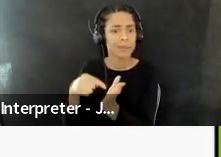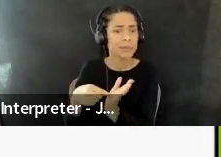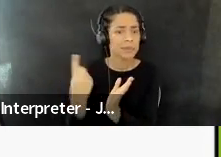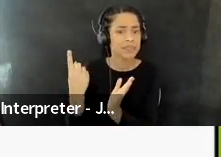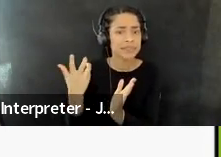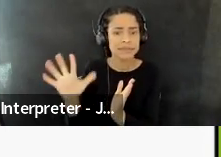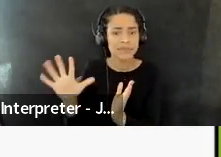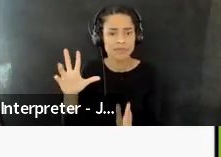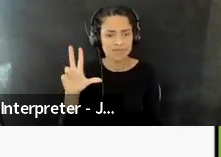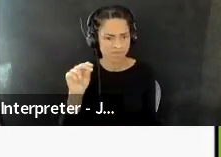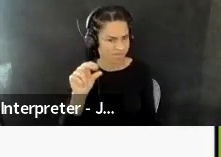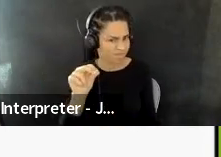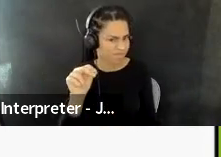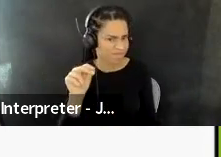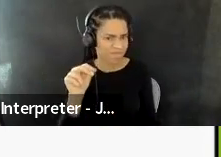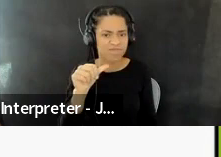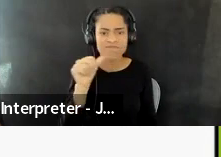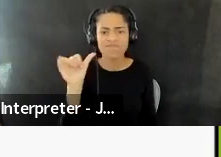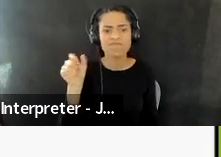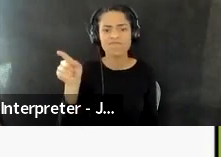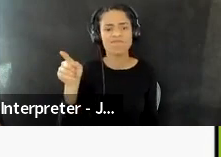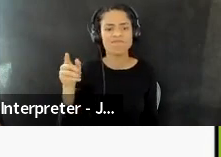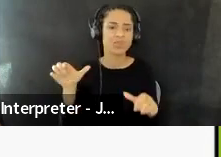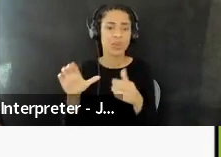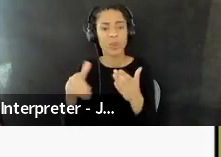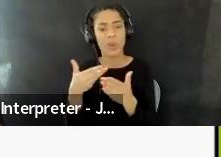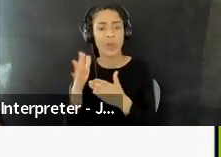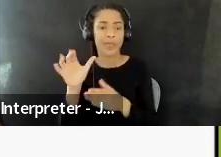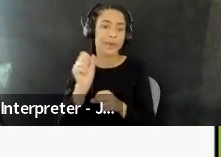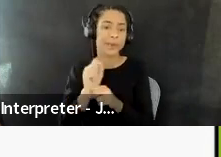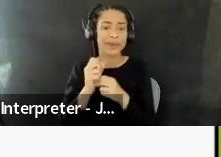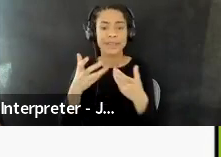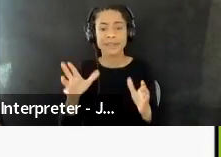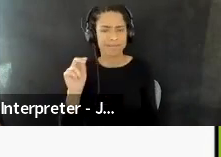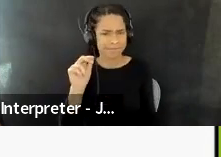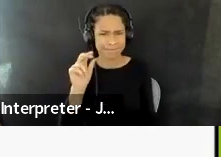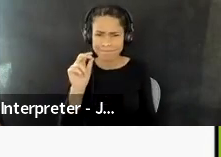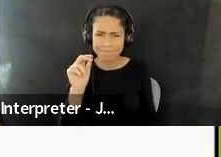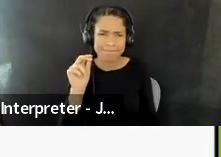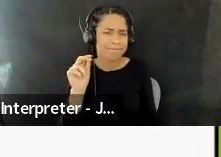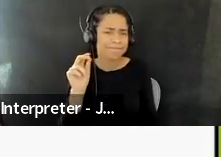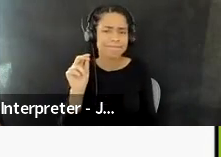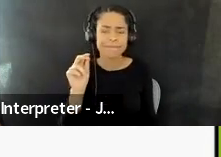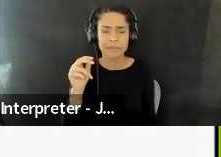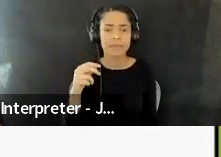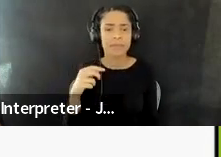I've done my decol work for the day. Um, and we, um,